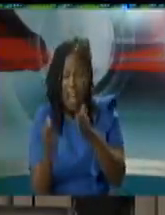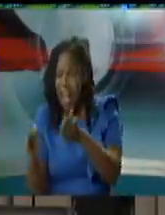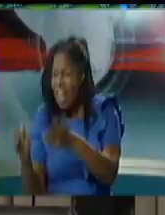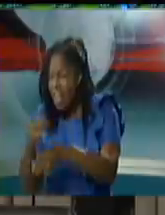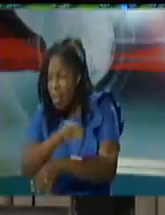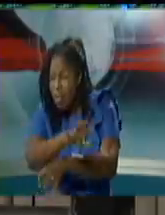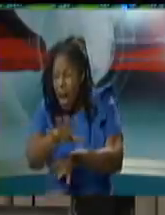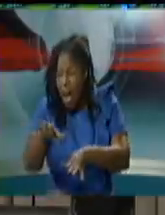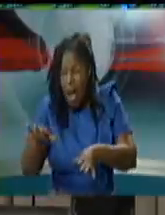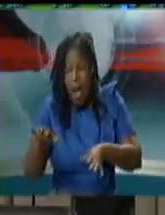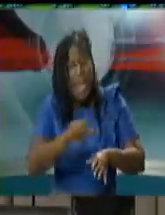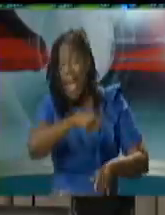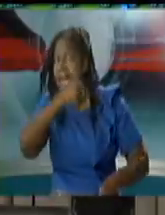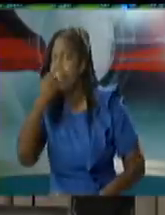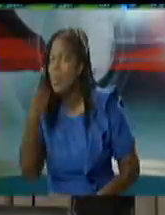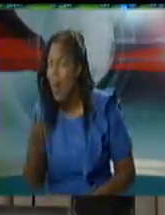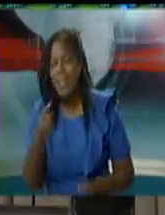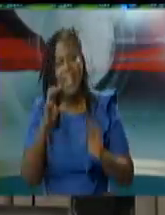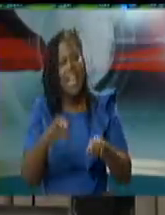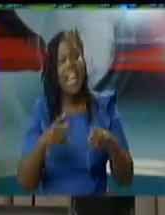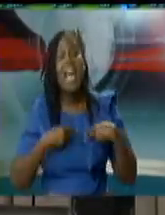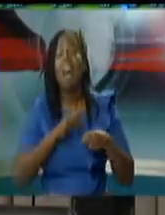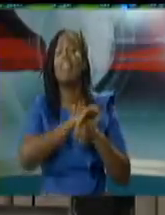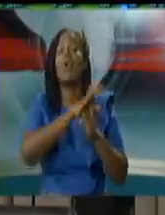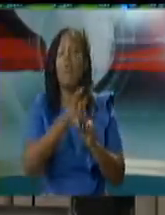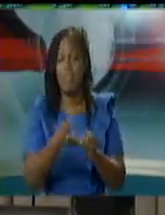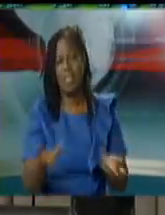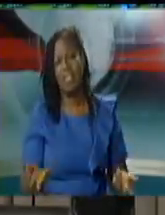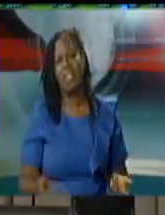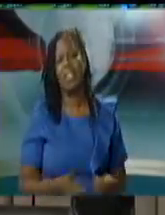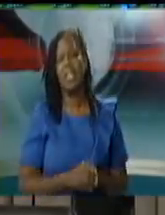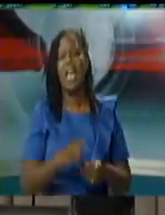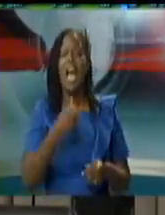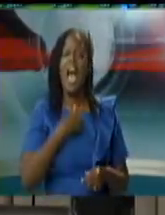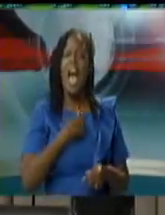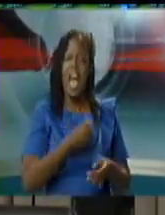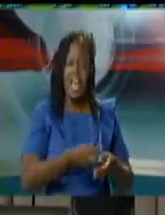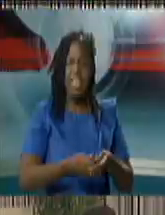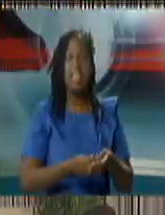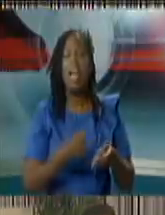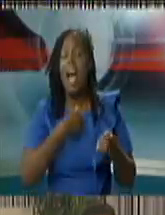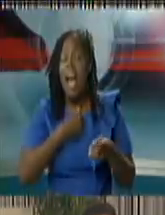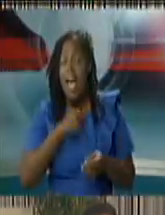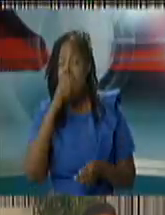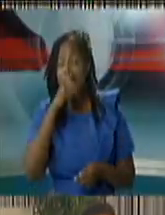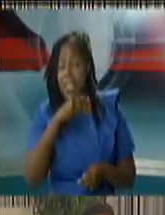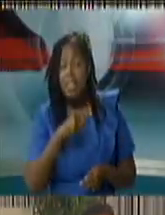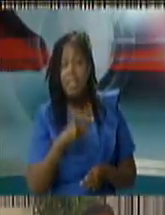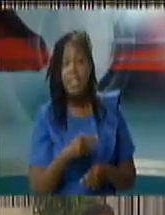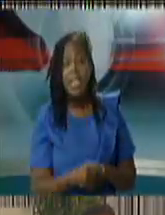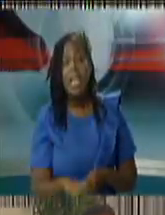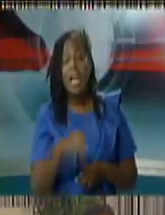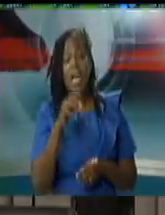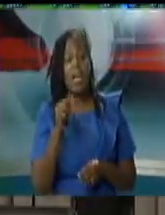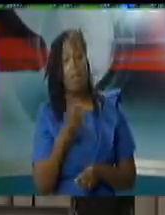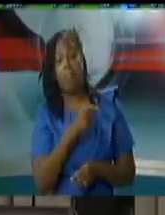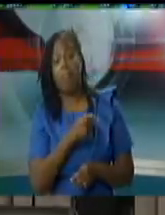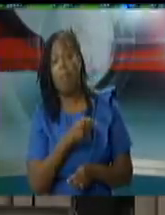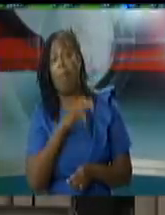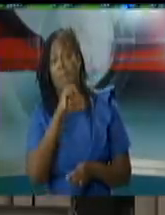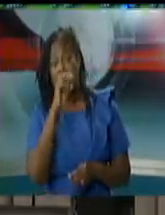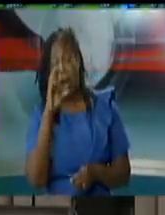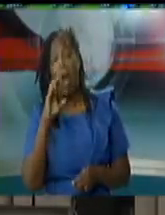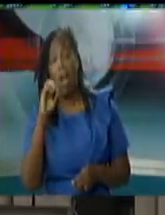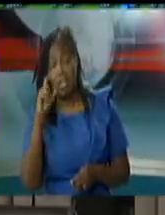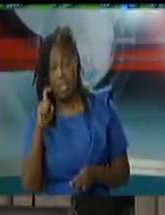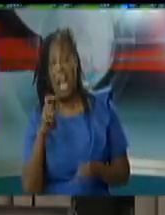everyone has it i have to pretend the attorney general has it and minister cox on my right and left pretend that everyone